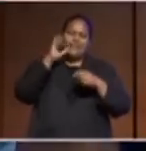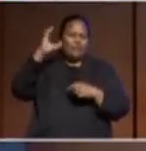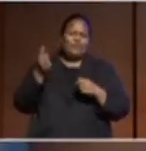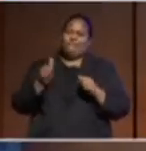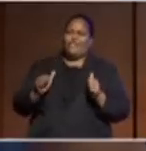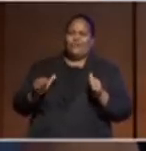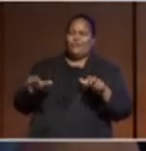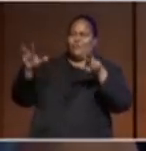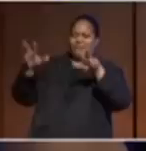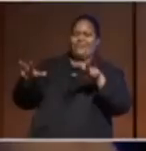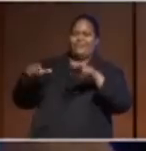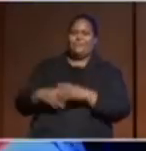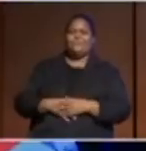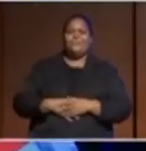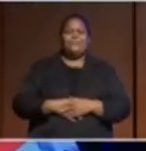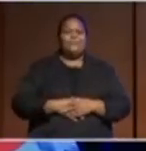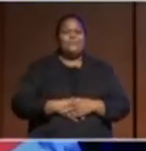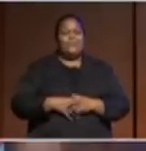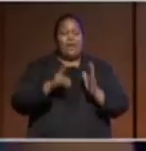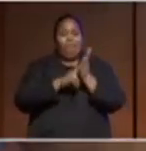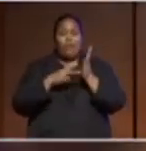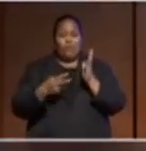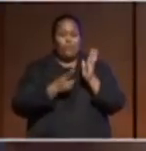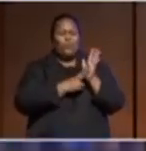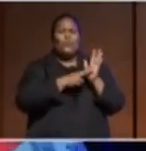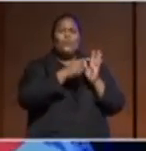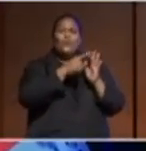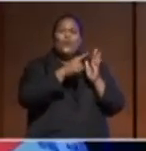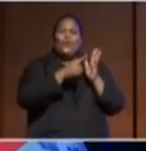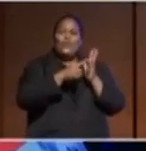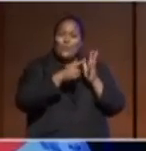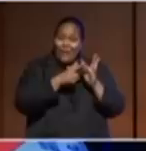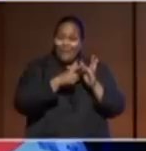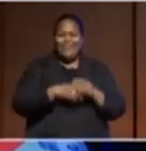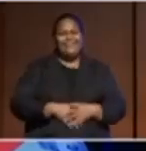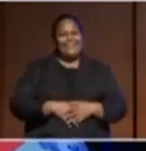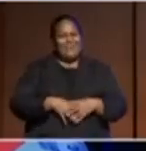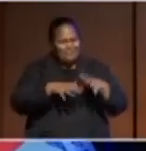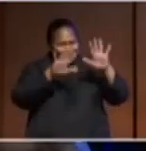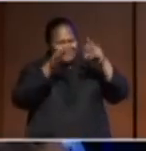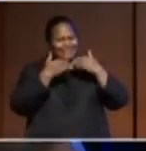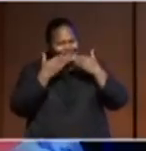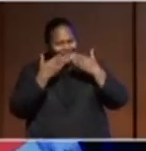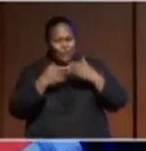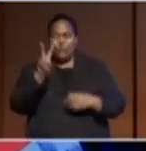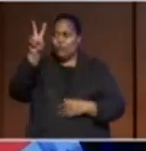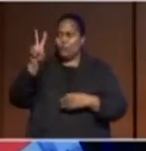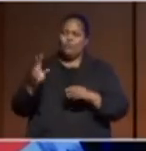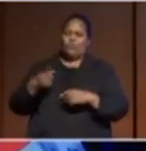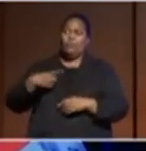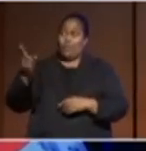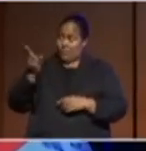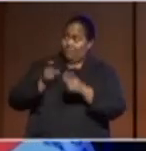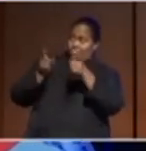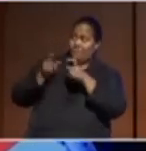And we signed with Niuwe and Vanuatu so special shout out to those two countries that accepted our invitation to sign the